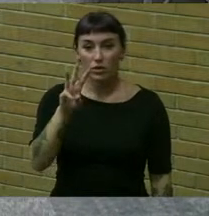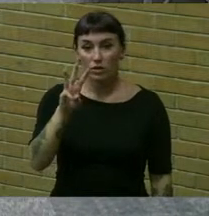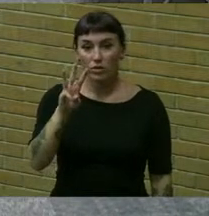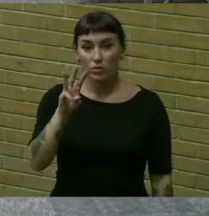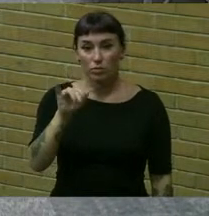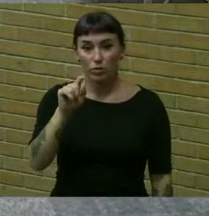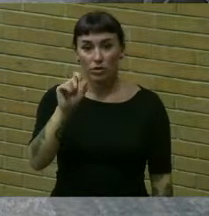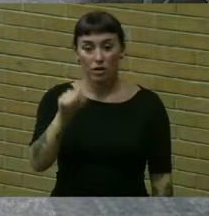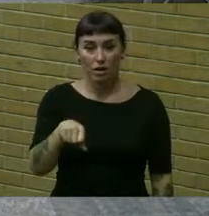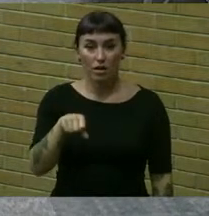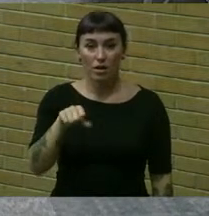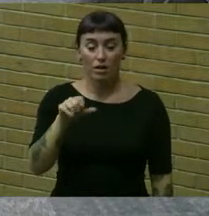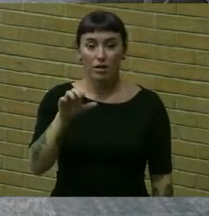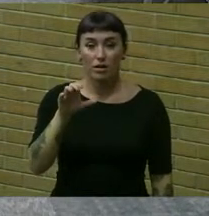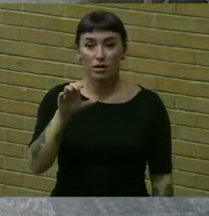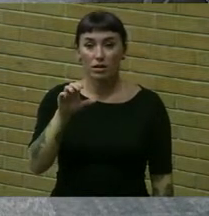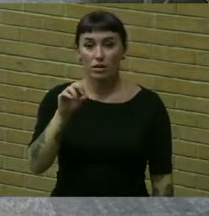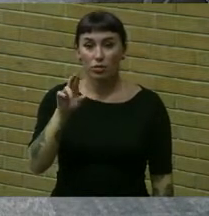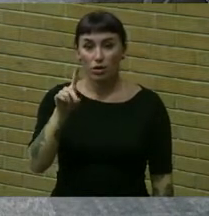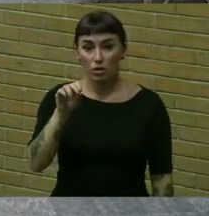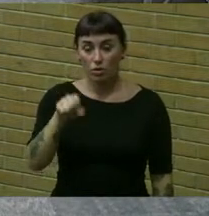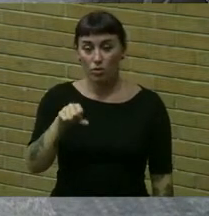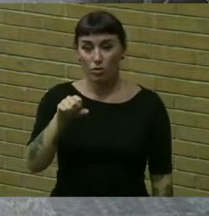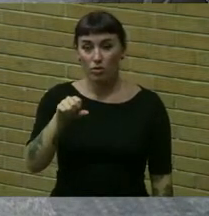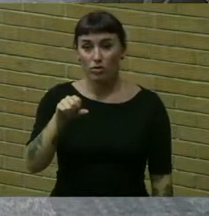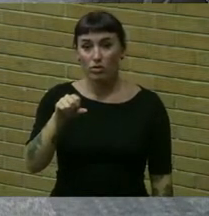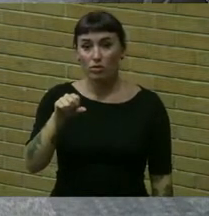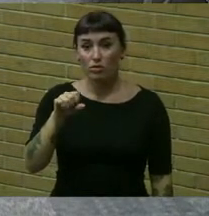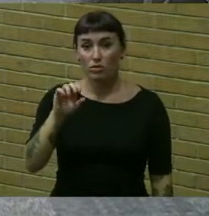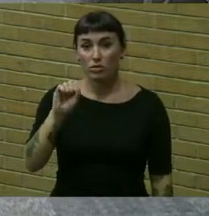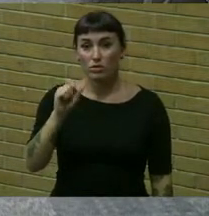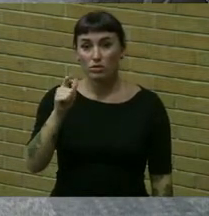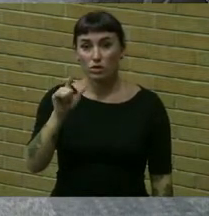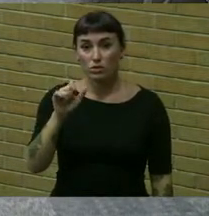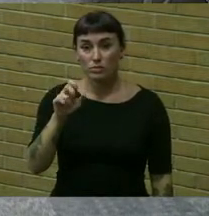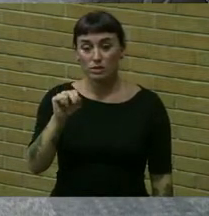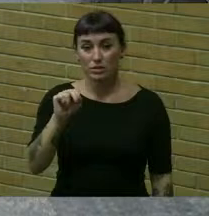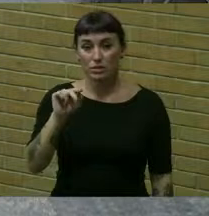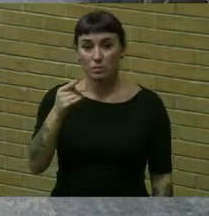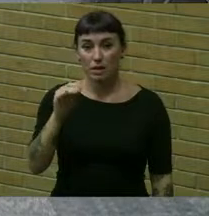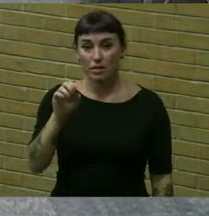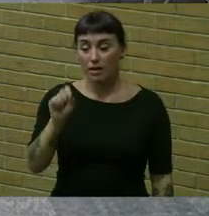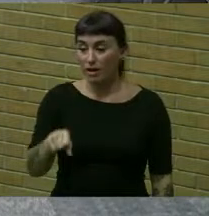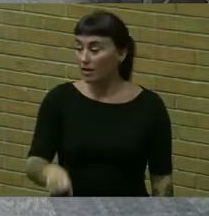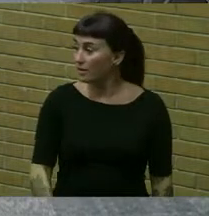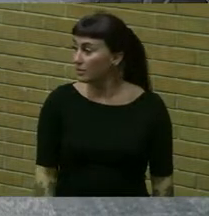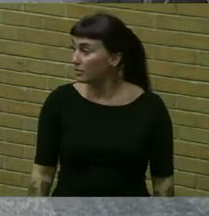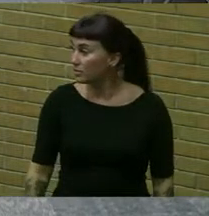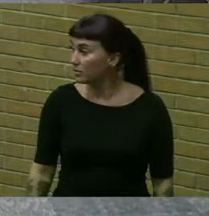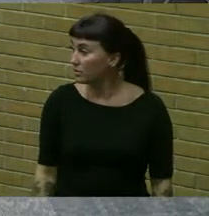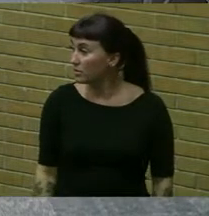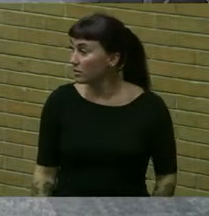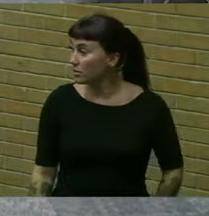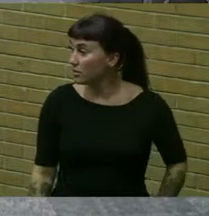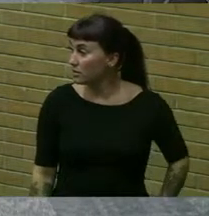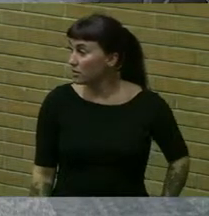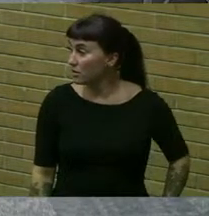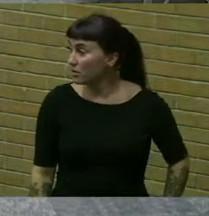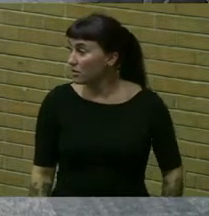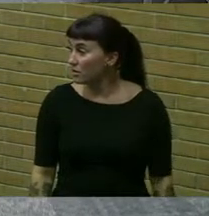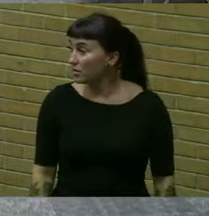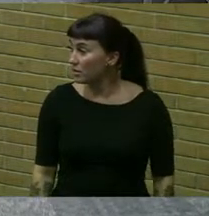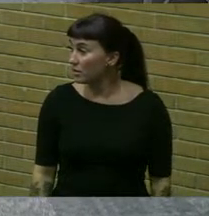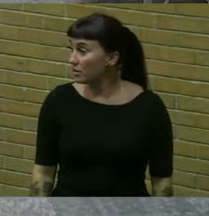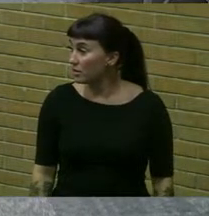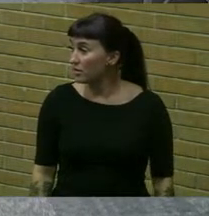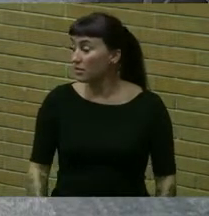council member wilk council member corrado aye council member salzman aye supervisor mealy and